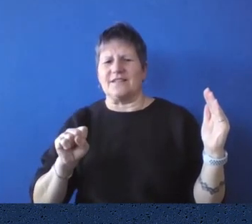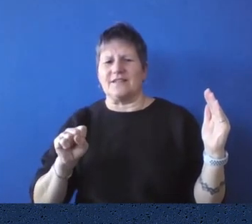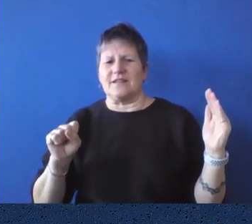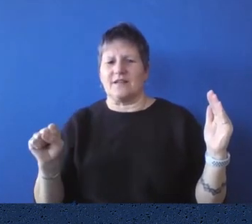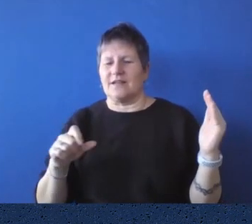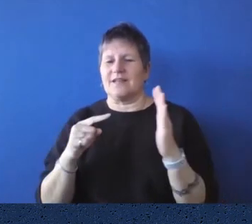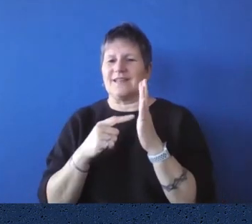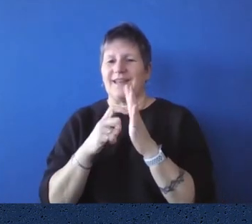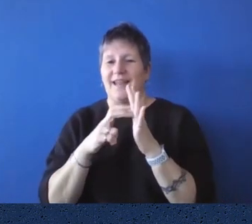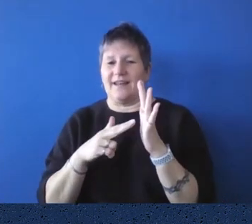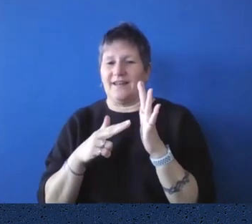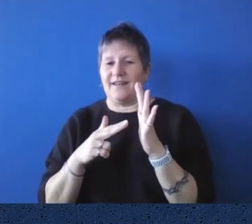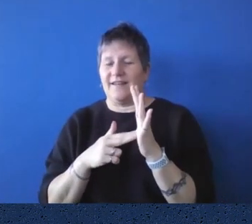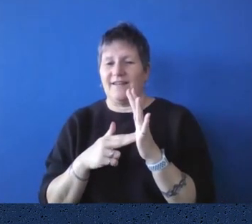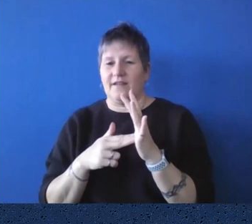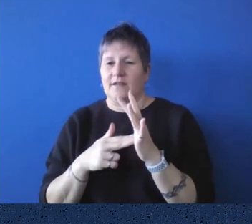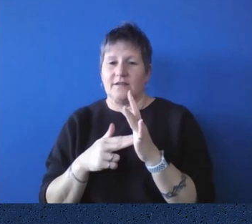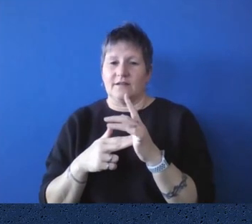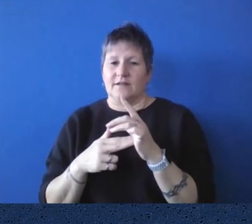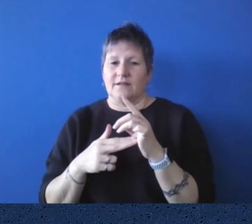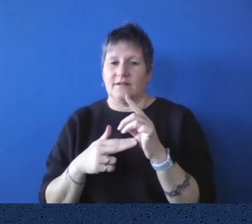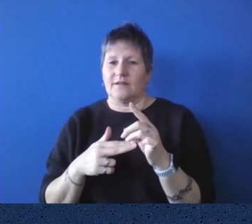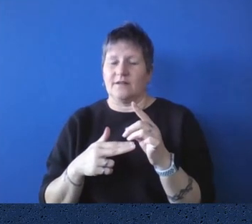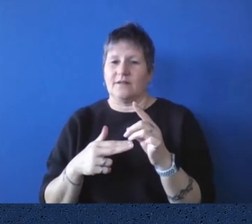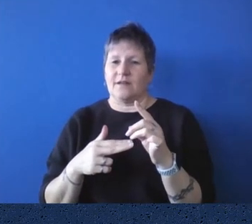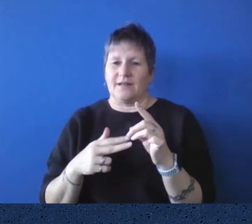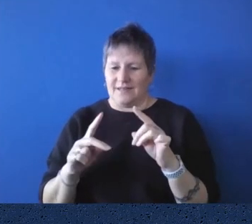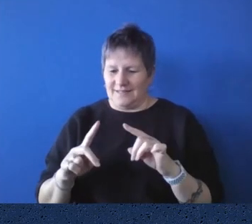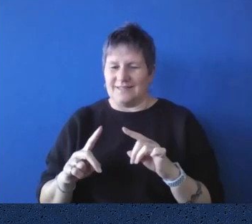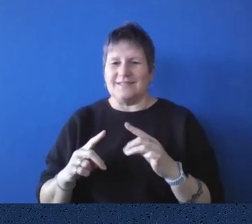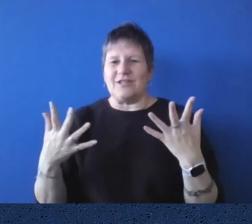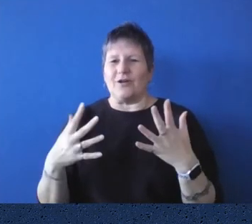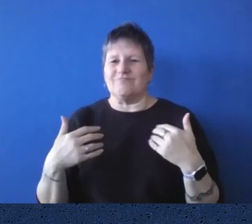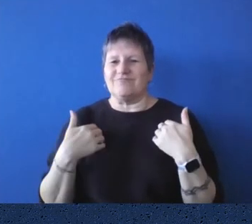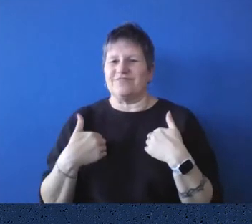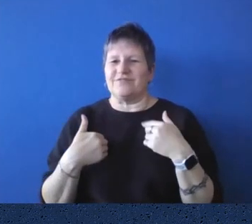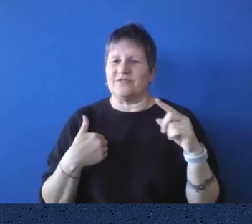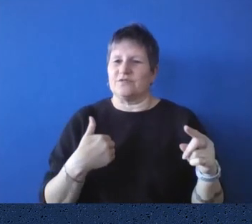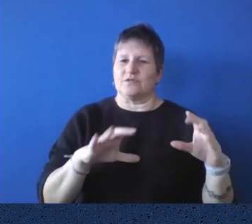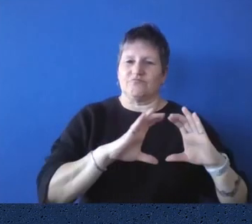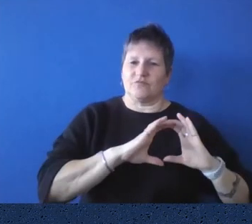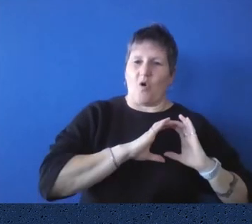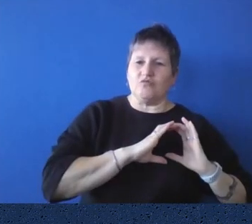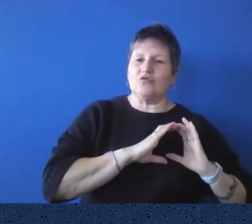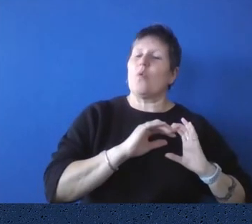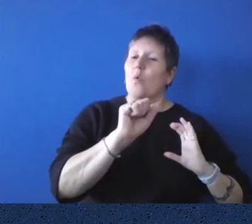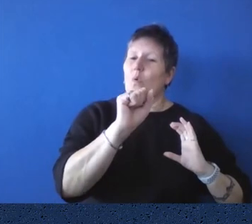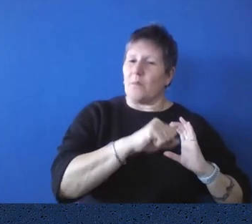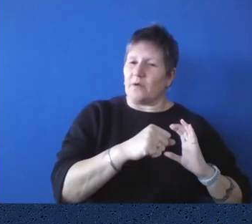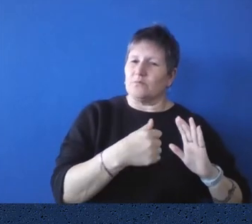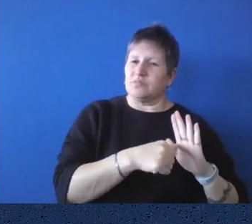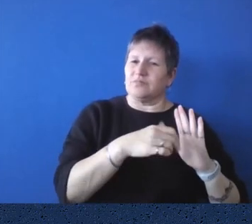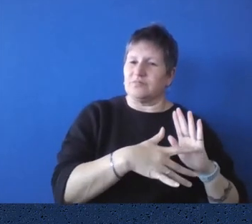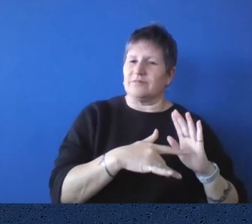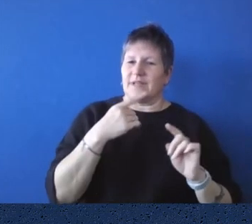these three objects that I've shown you are significantly worlds apart, um, in terms of their cultural value and they, they